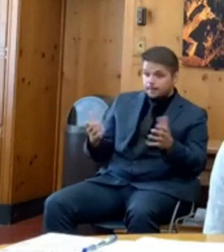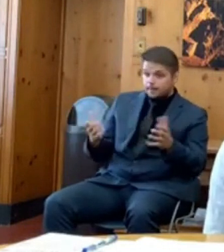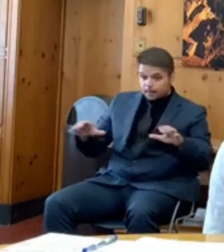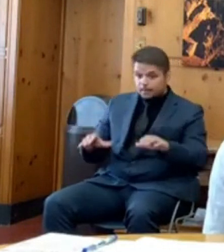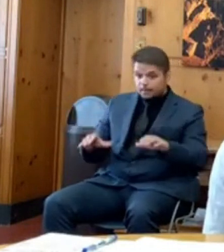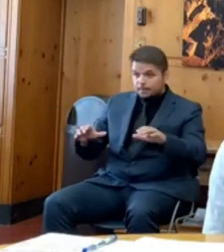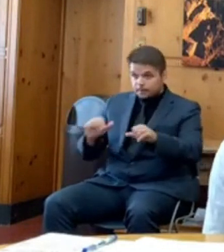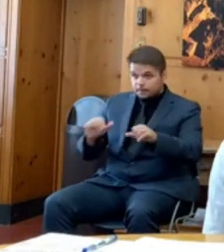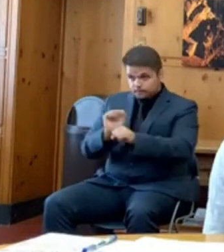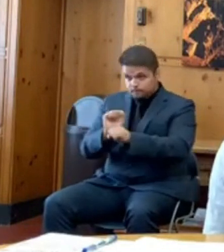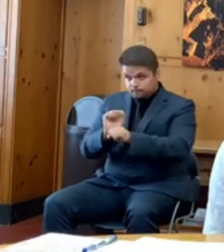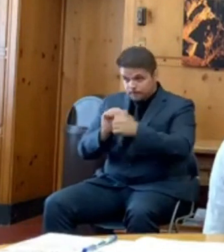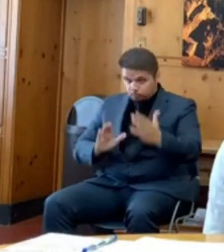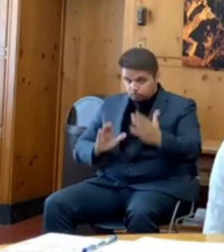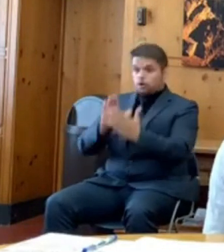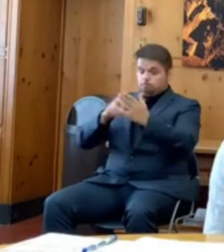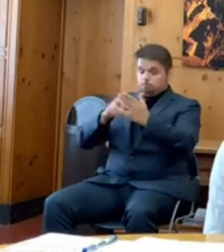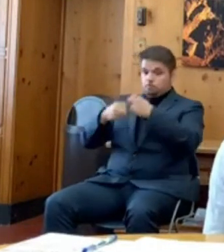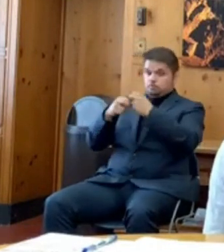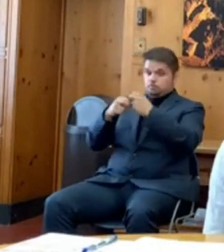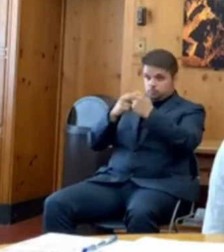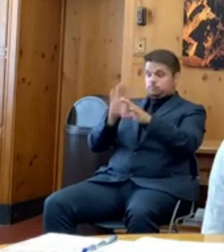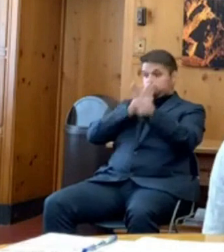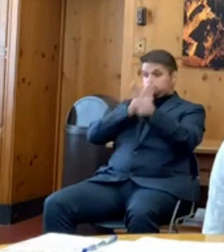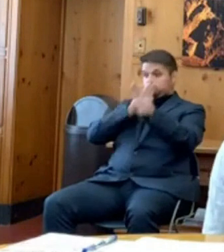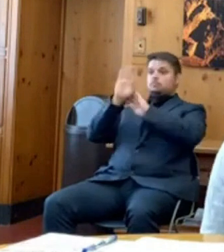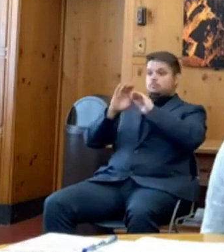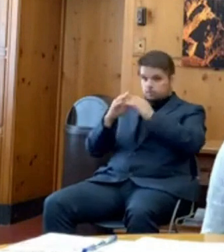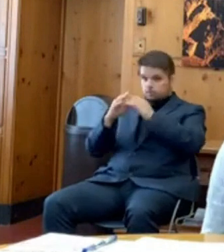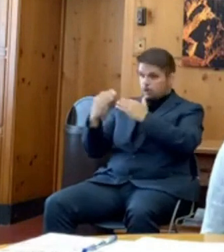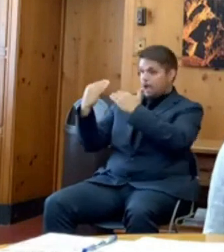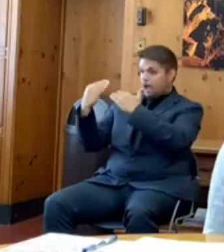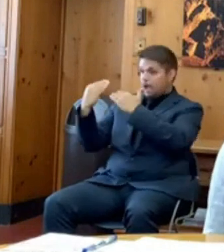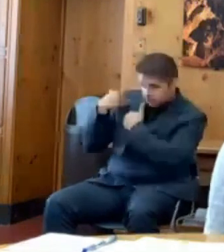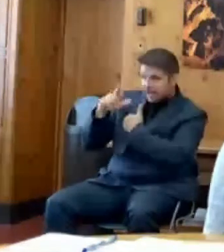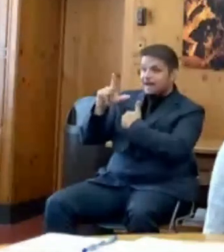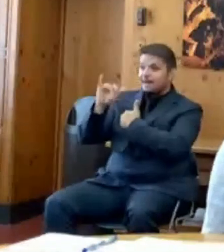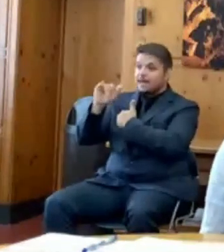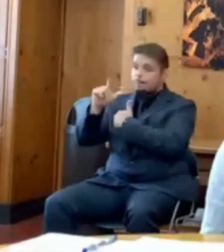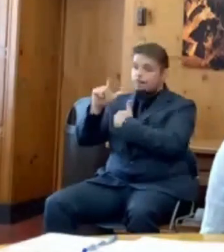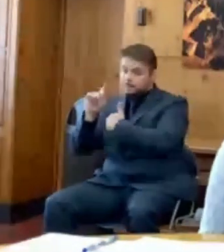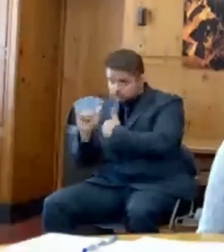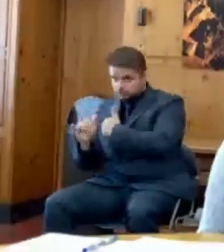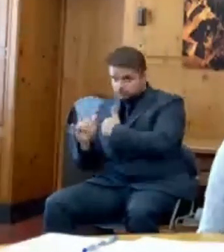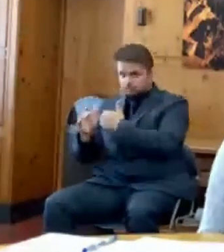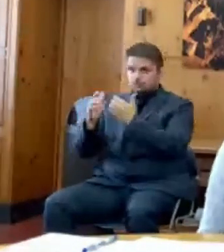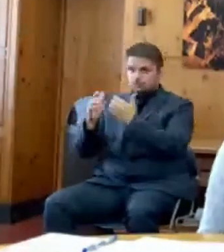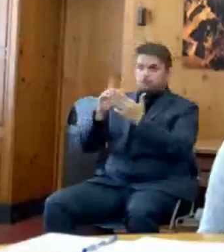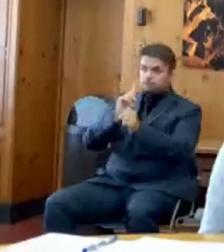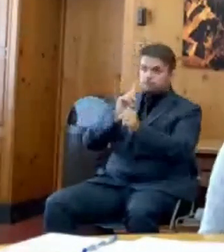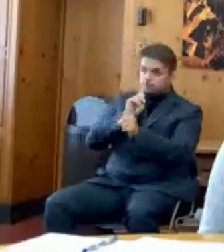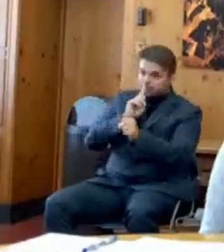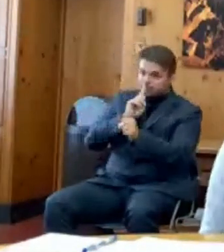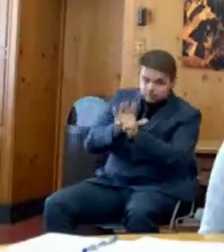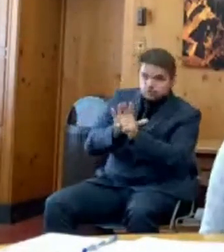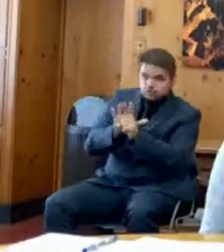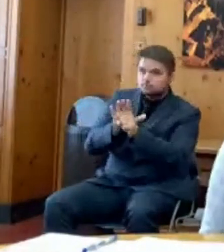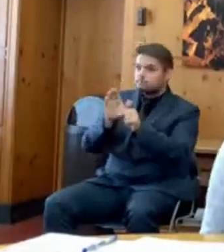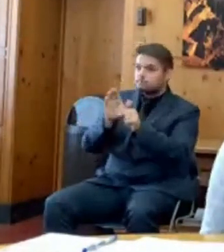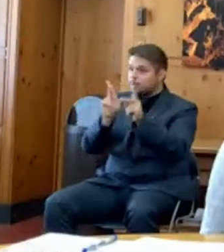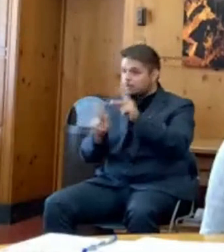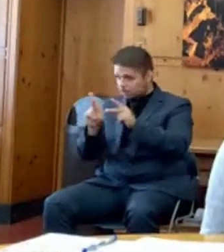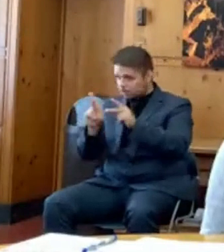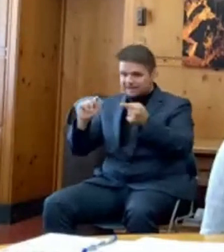both in terms of the liability issues and ensuring that folks who are injured on the job